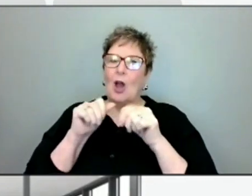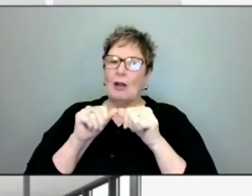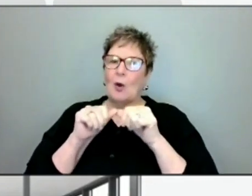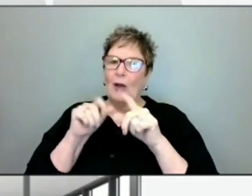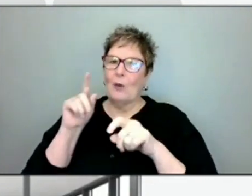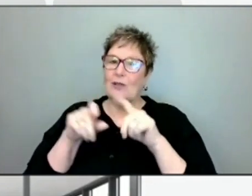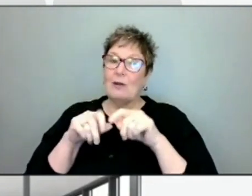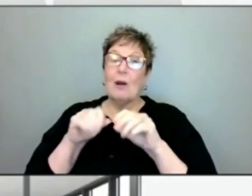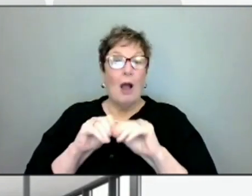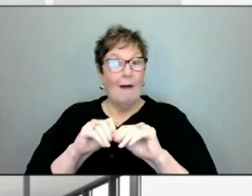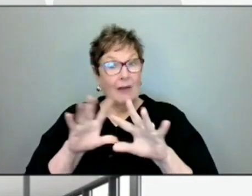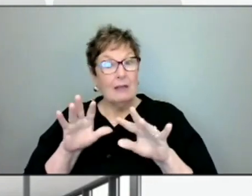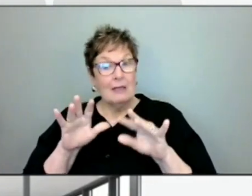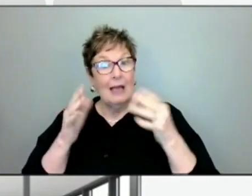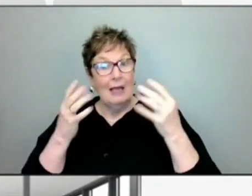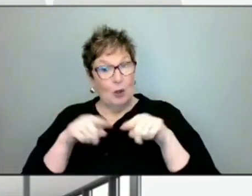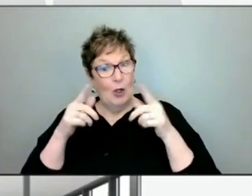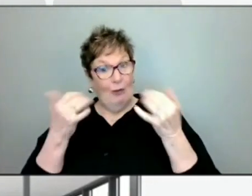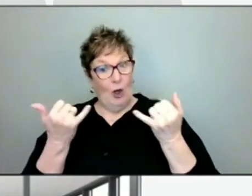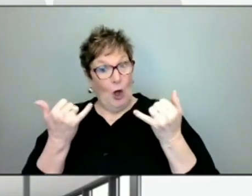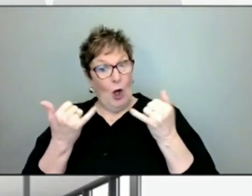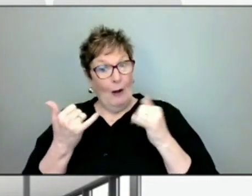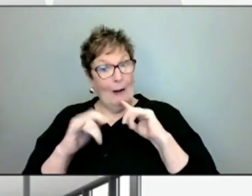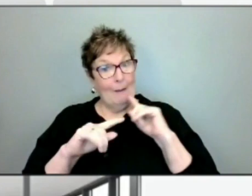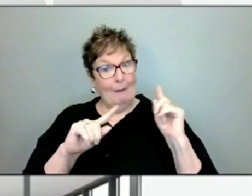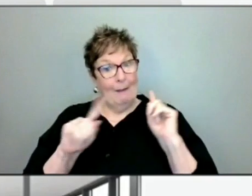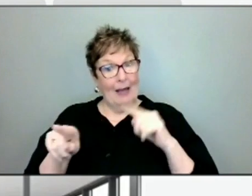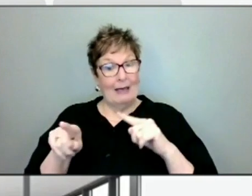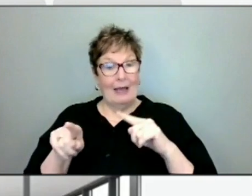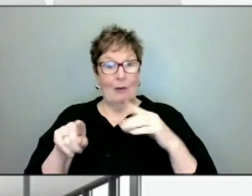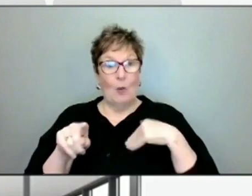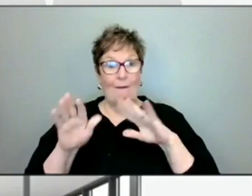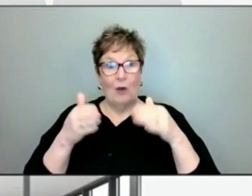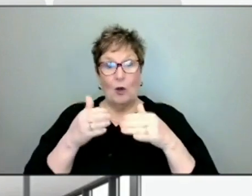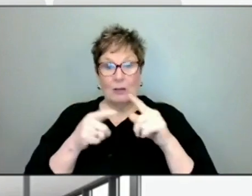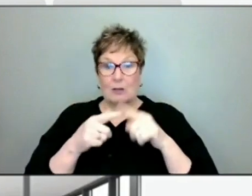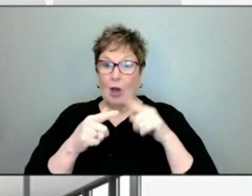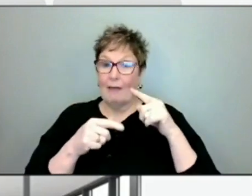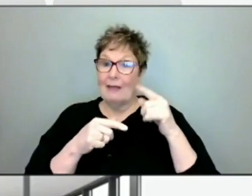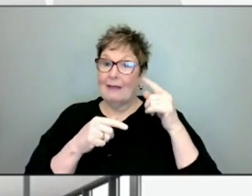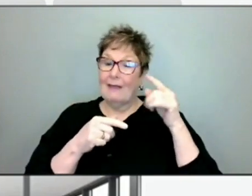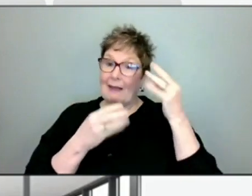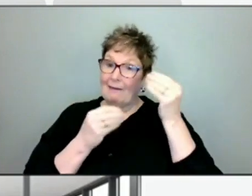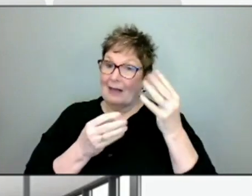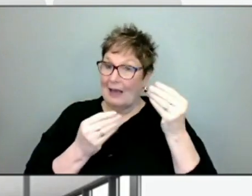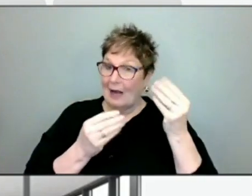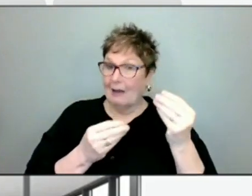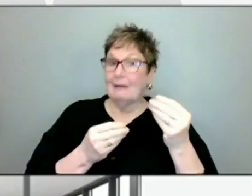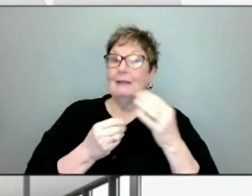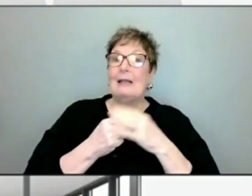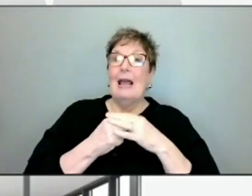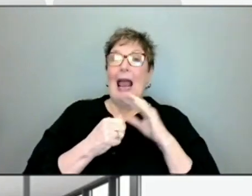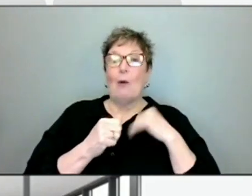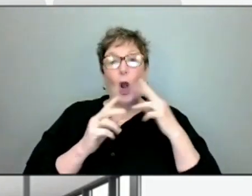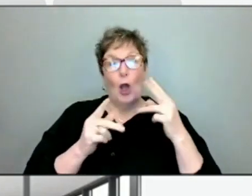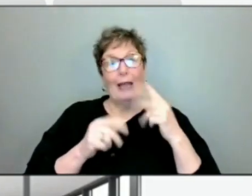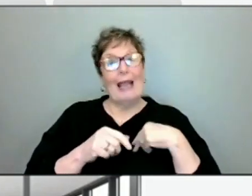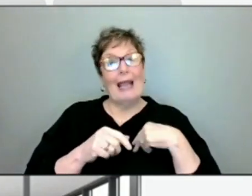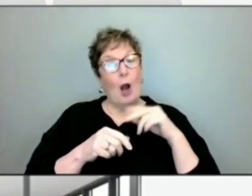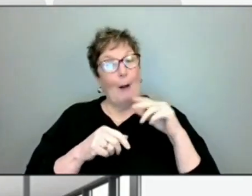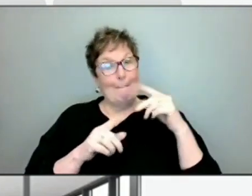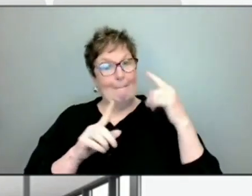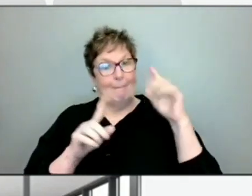Obviously, within the current mandate that we have, we're focused on the data. And we're looking at our positivity rate.